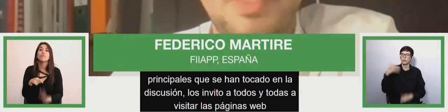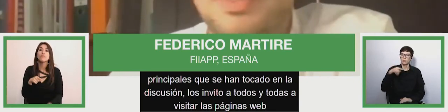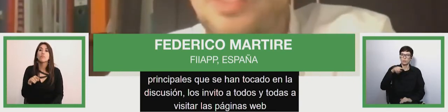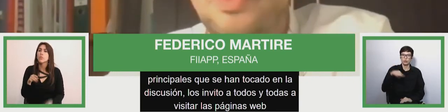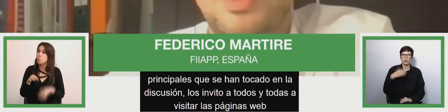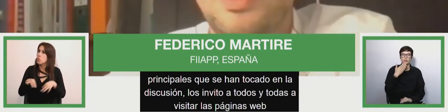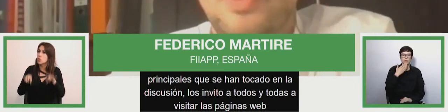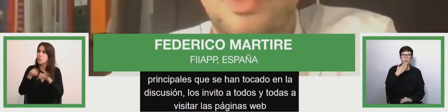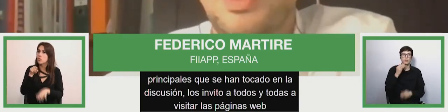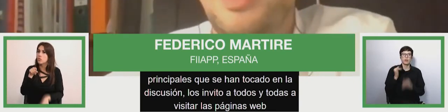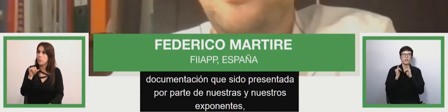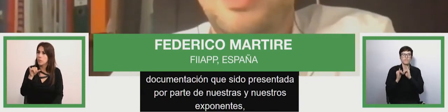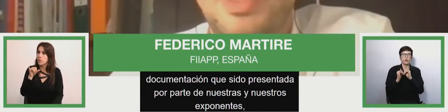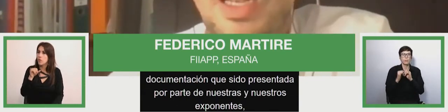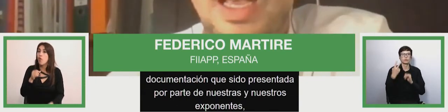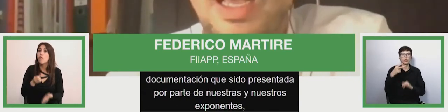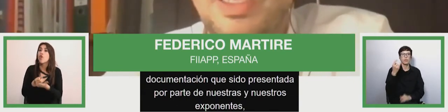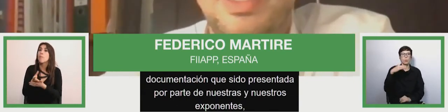report by the